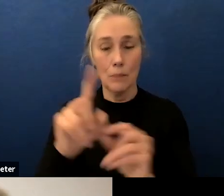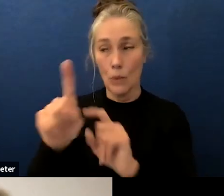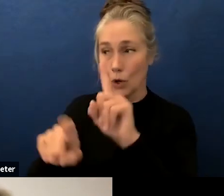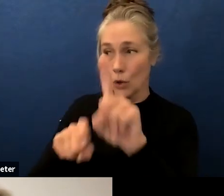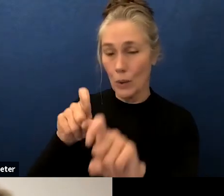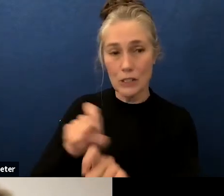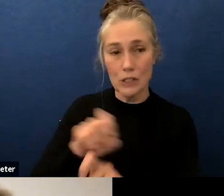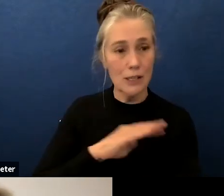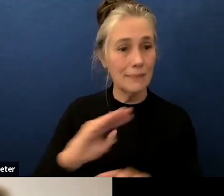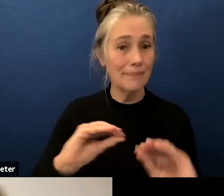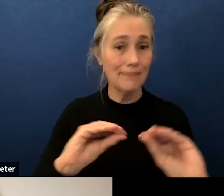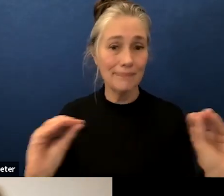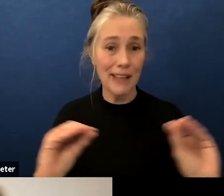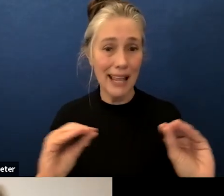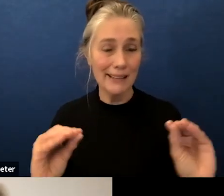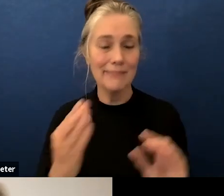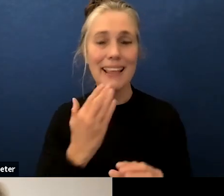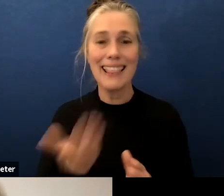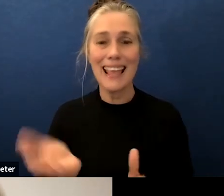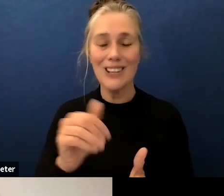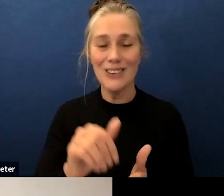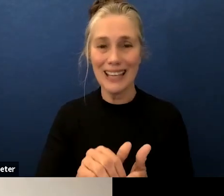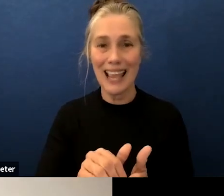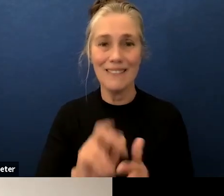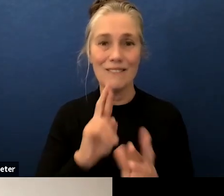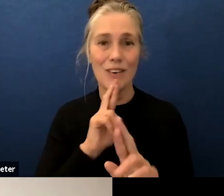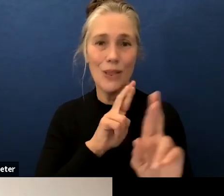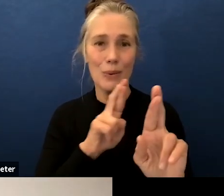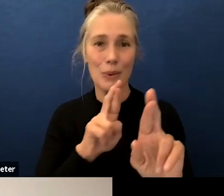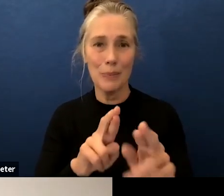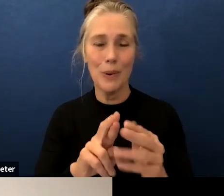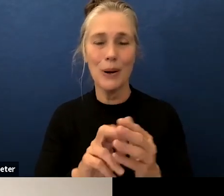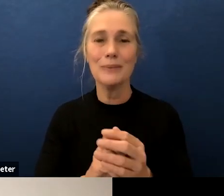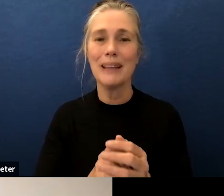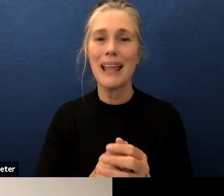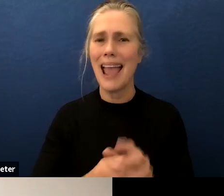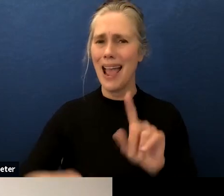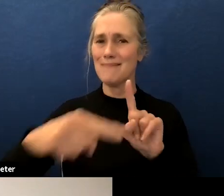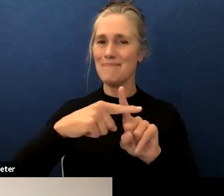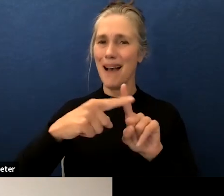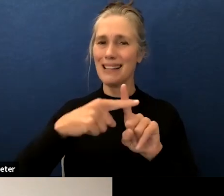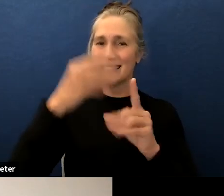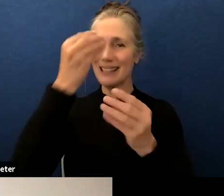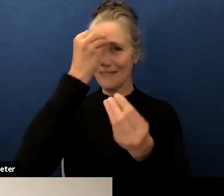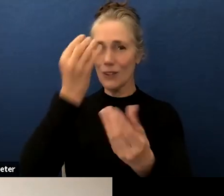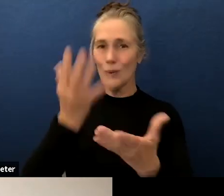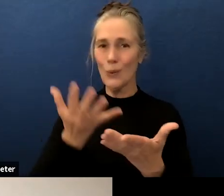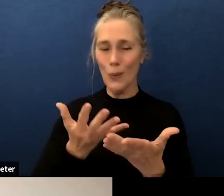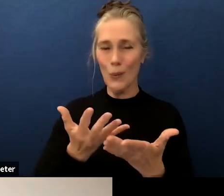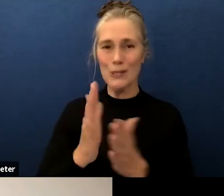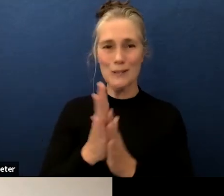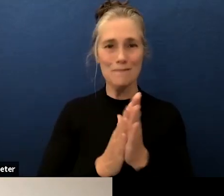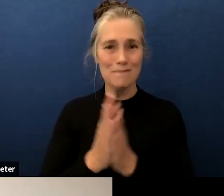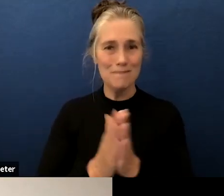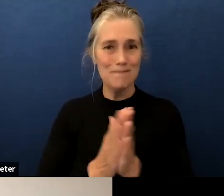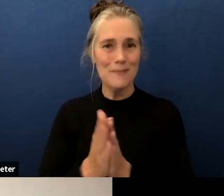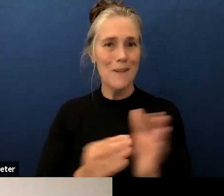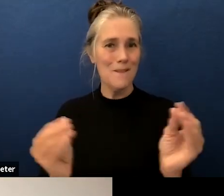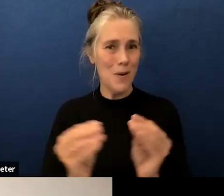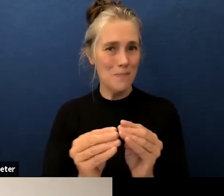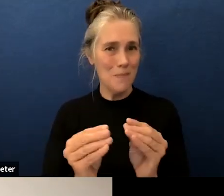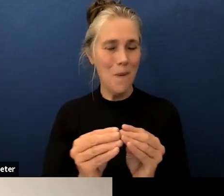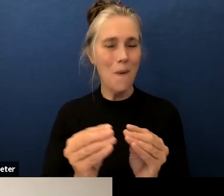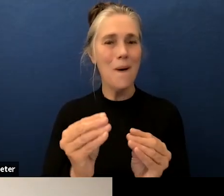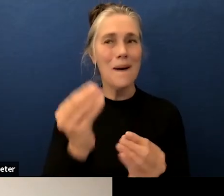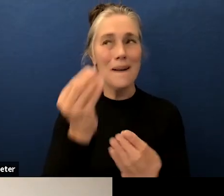seeing none i thank you again for this report and the good news and look forward to more information about the